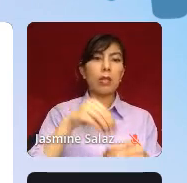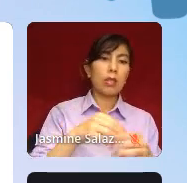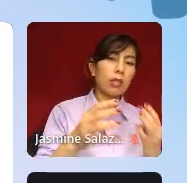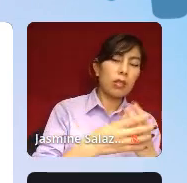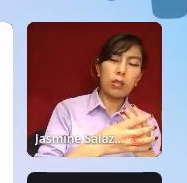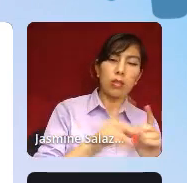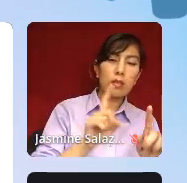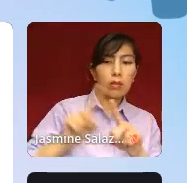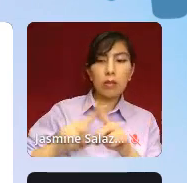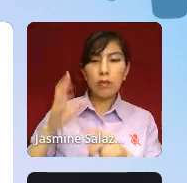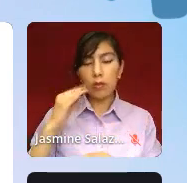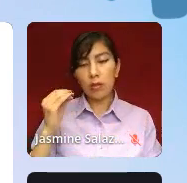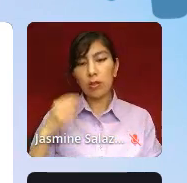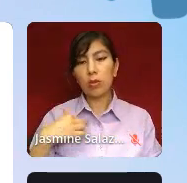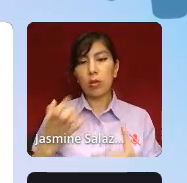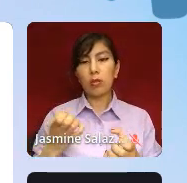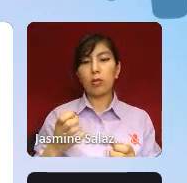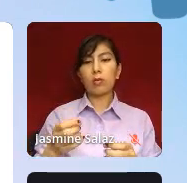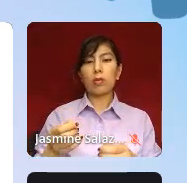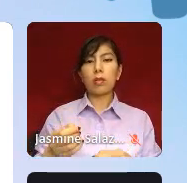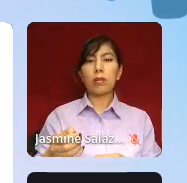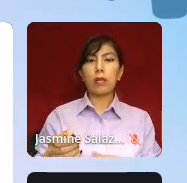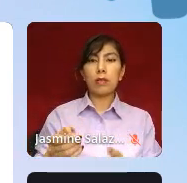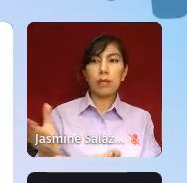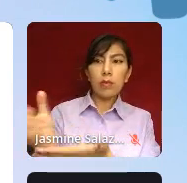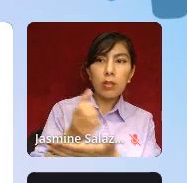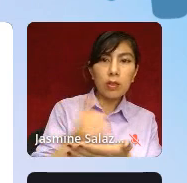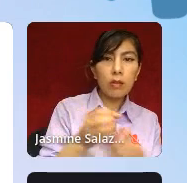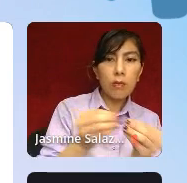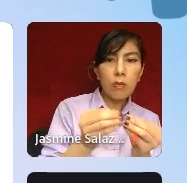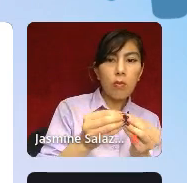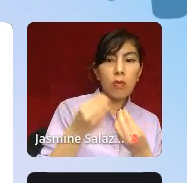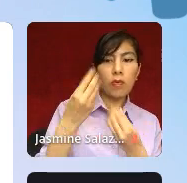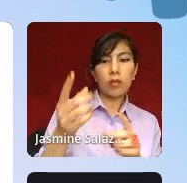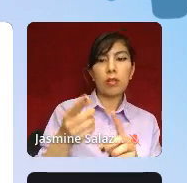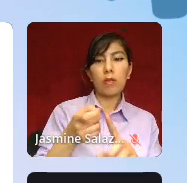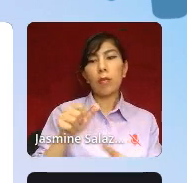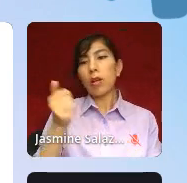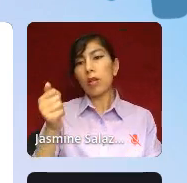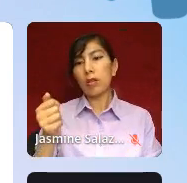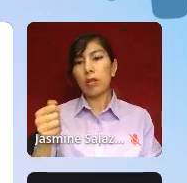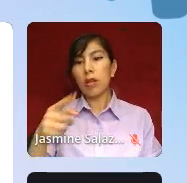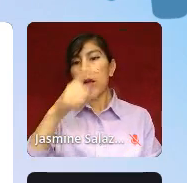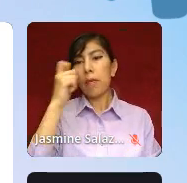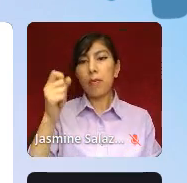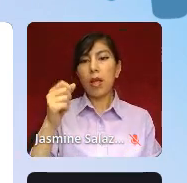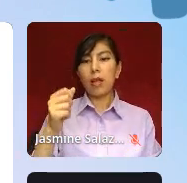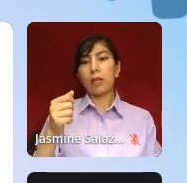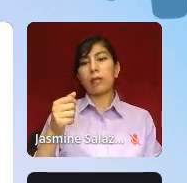So I wanted to include some insight from other Black suicide attempt survivors. So let's introduce them.